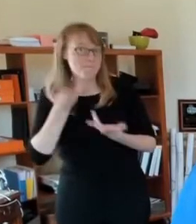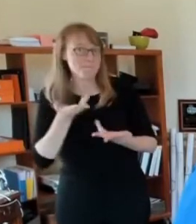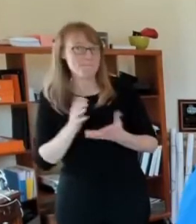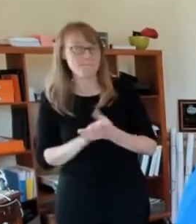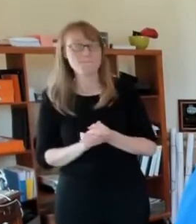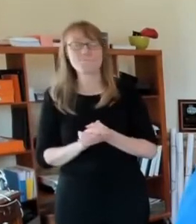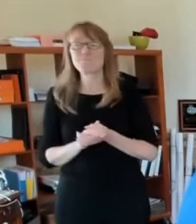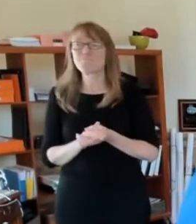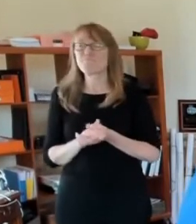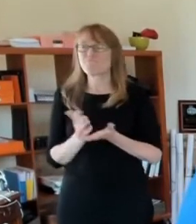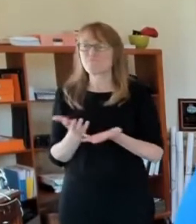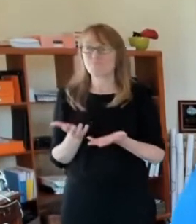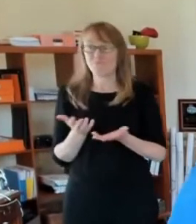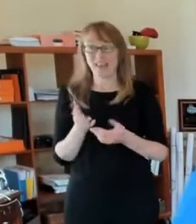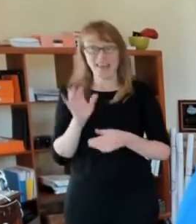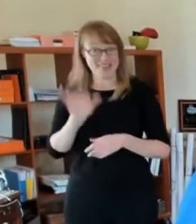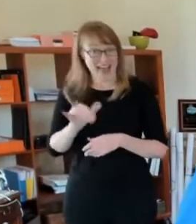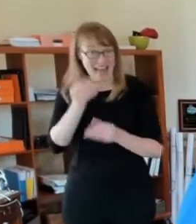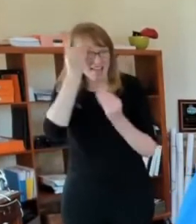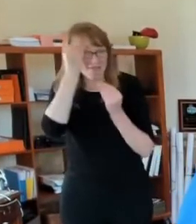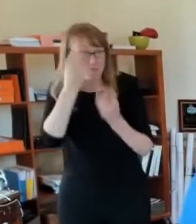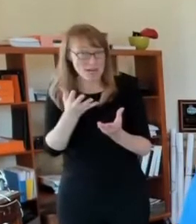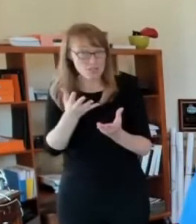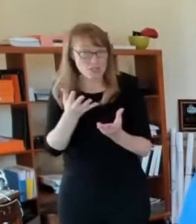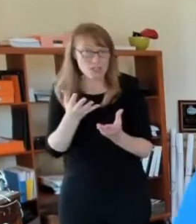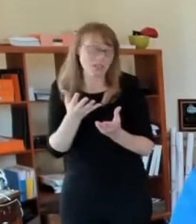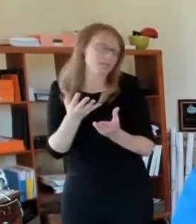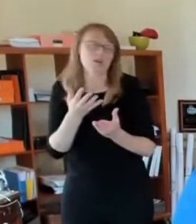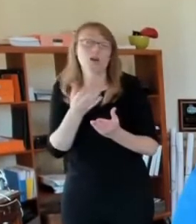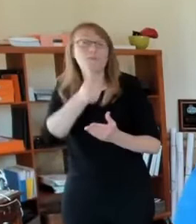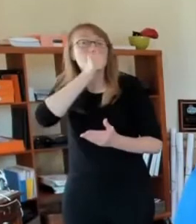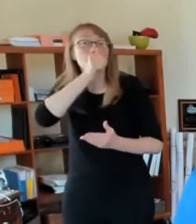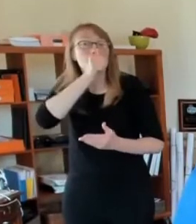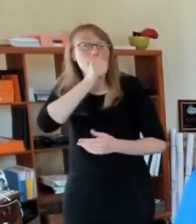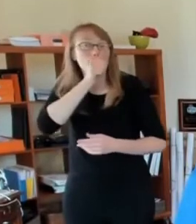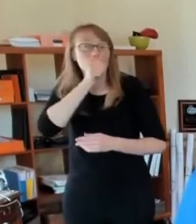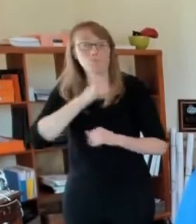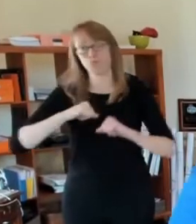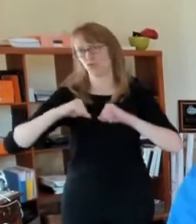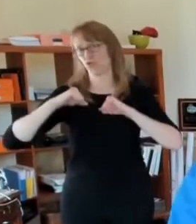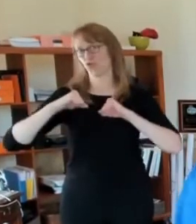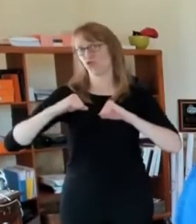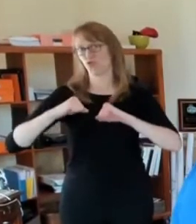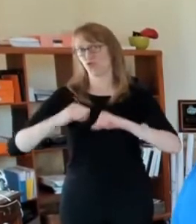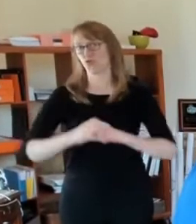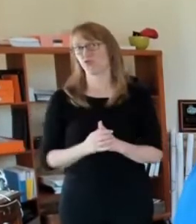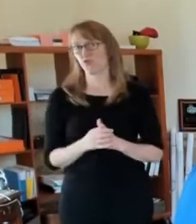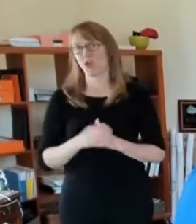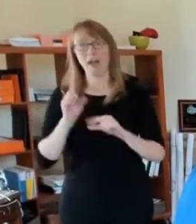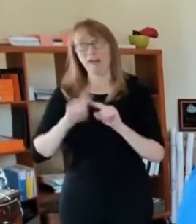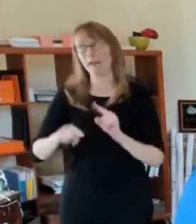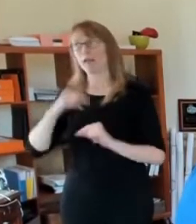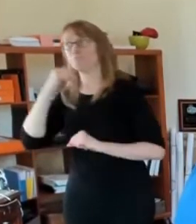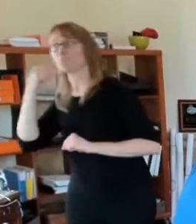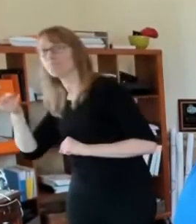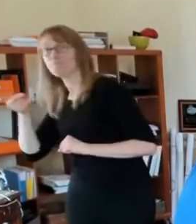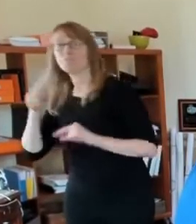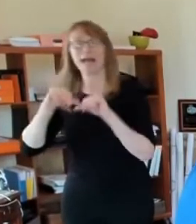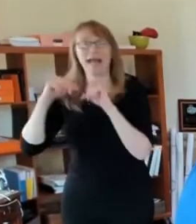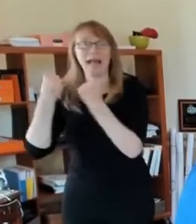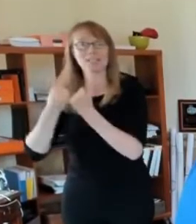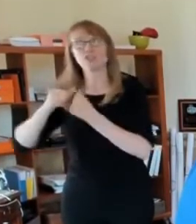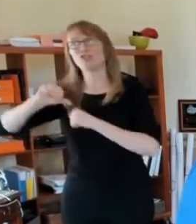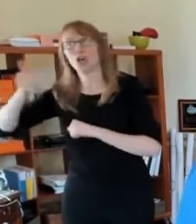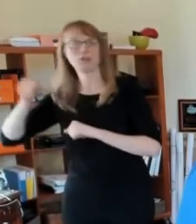used by any other agency, federal, state, or local. It is secure information only to be used by the Census